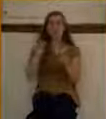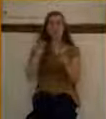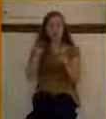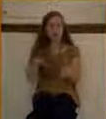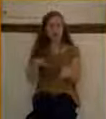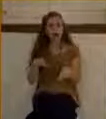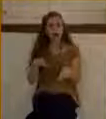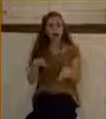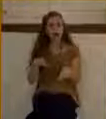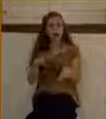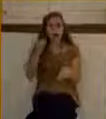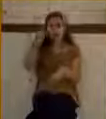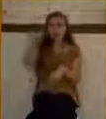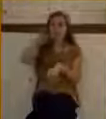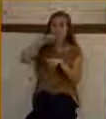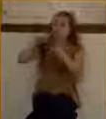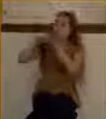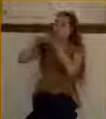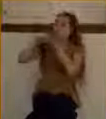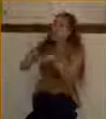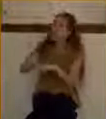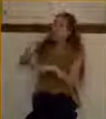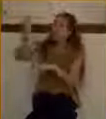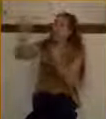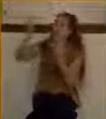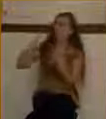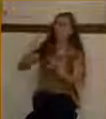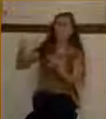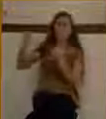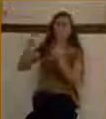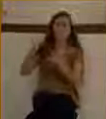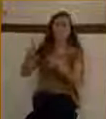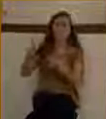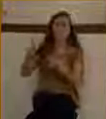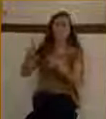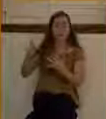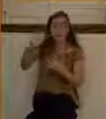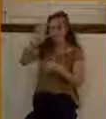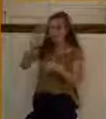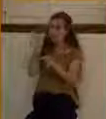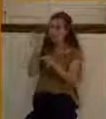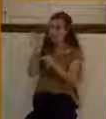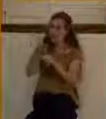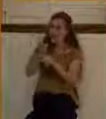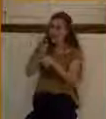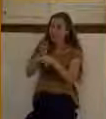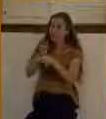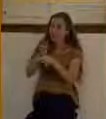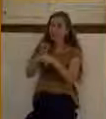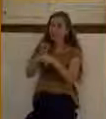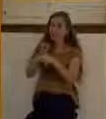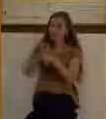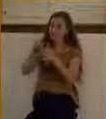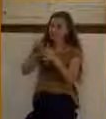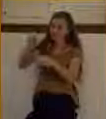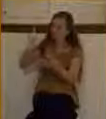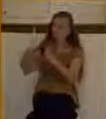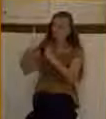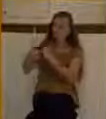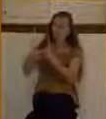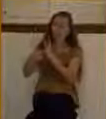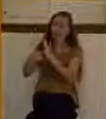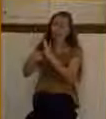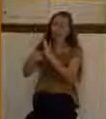God, will you have mercy? Faith appeals to God on the basis of mercy, not merit. But here's a fifth lesson. Faith is